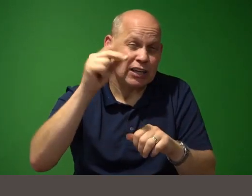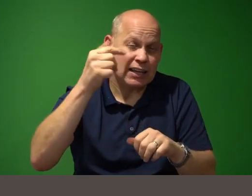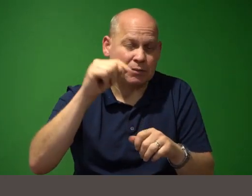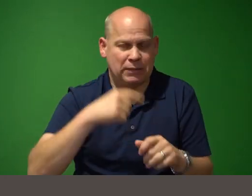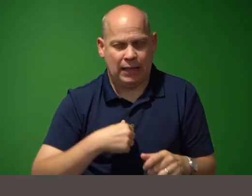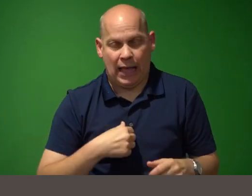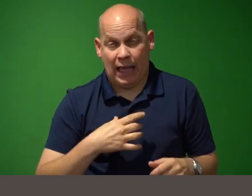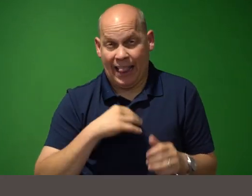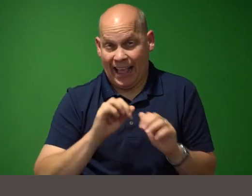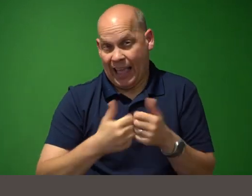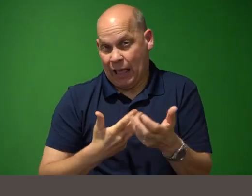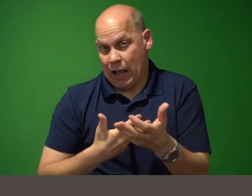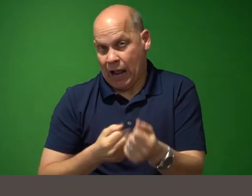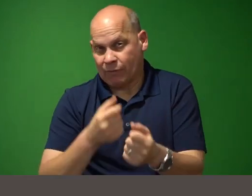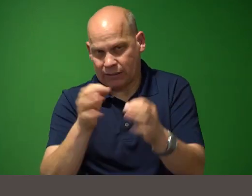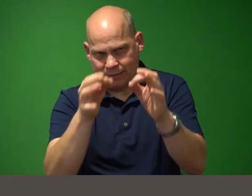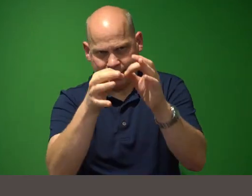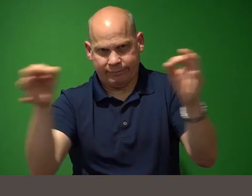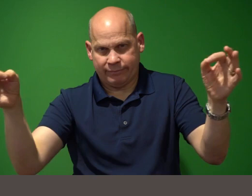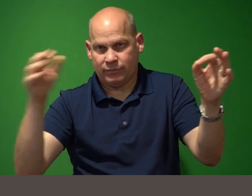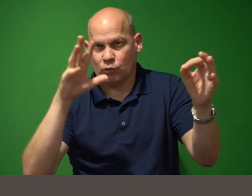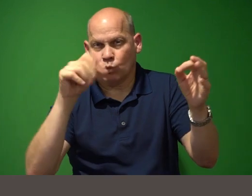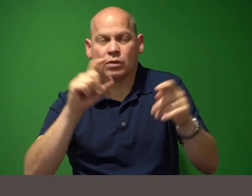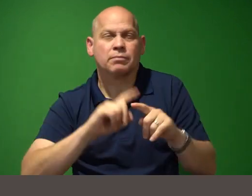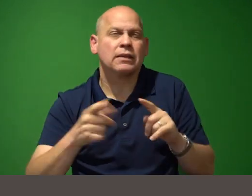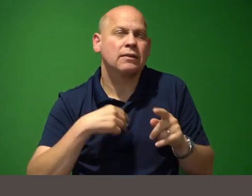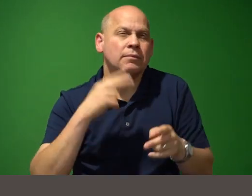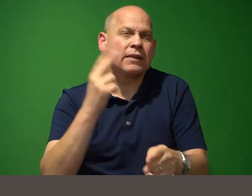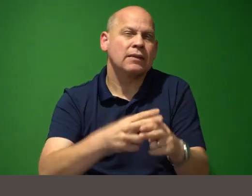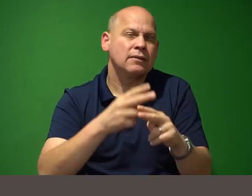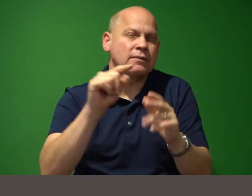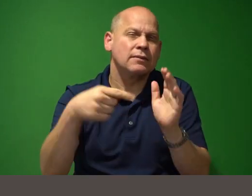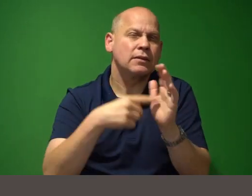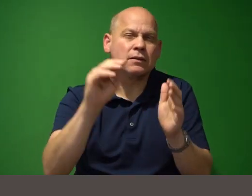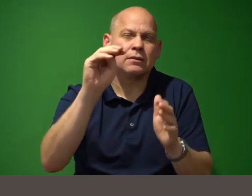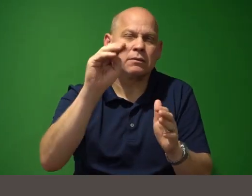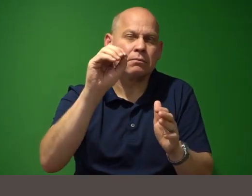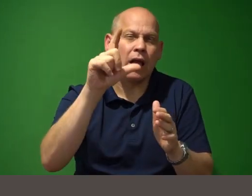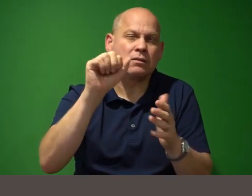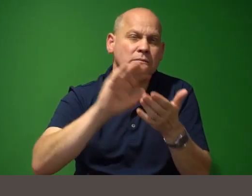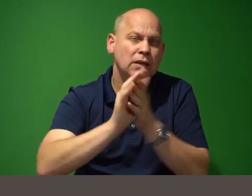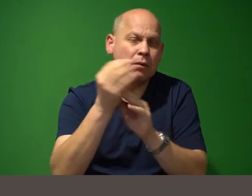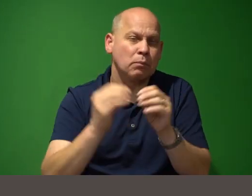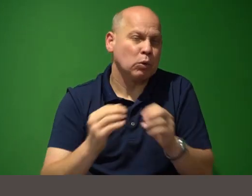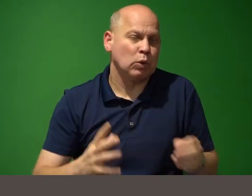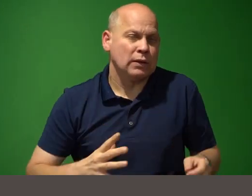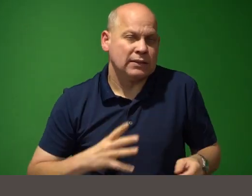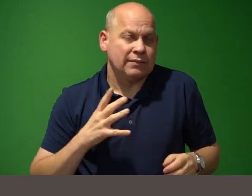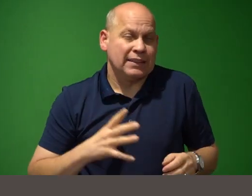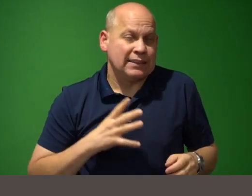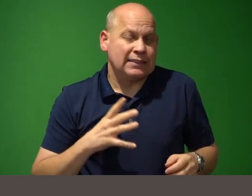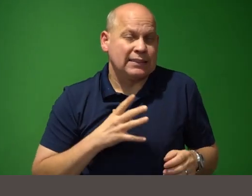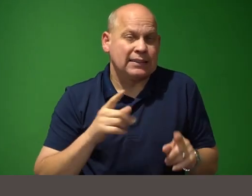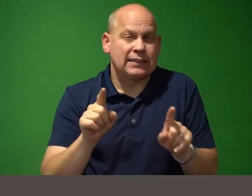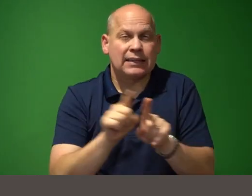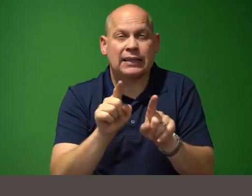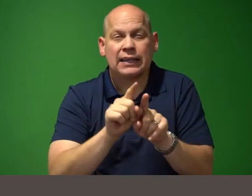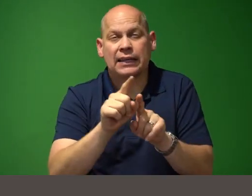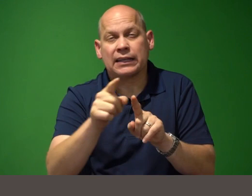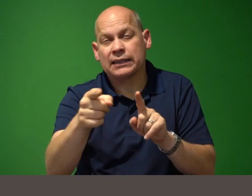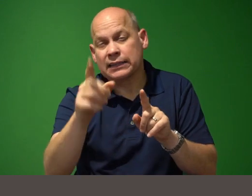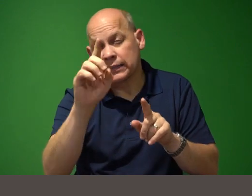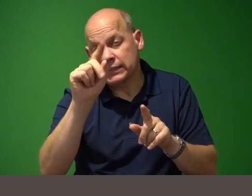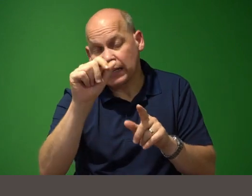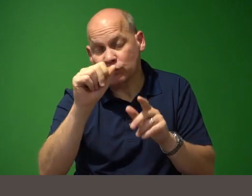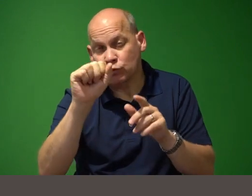anyway as i mentioned these models become more sophisticated as as the data source grows but still they're trying